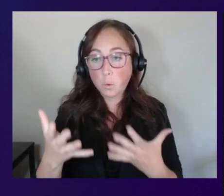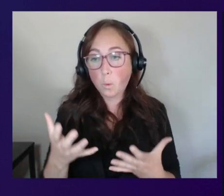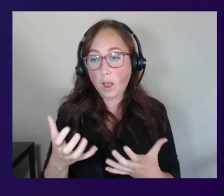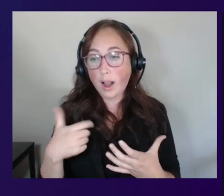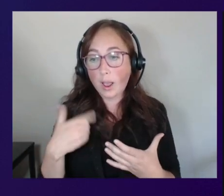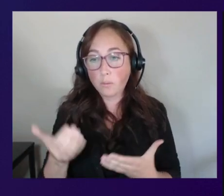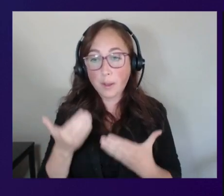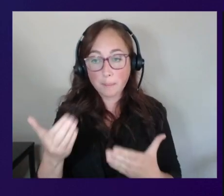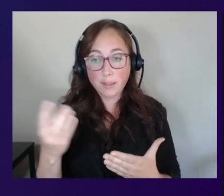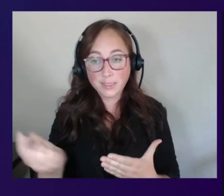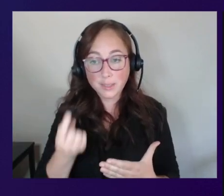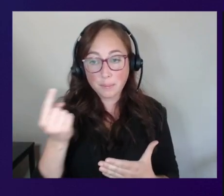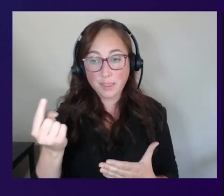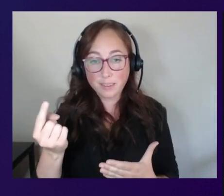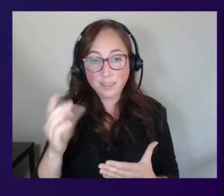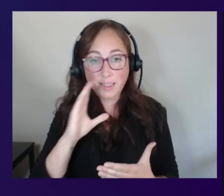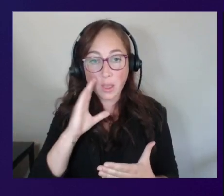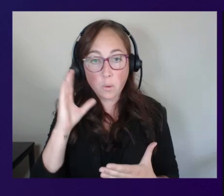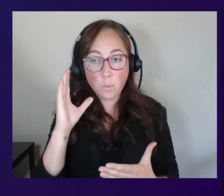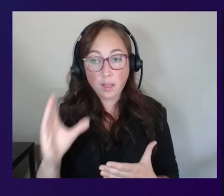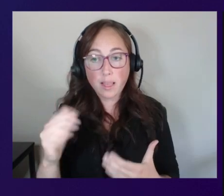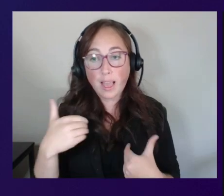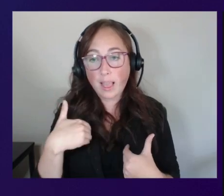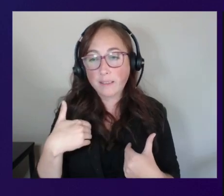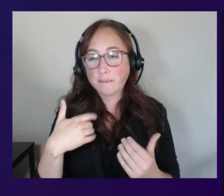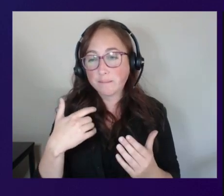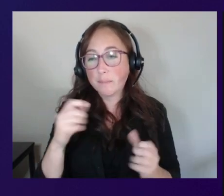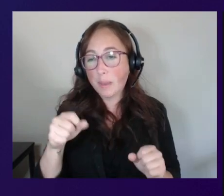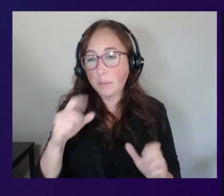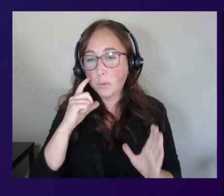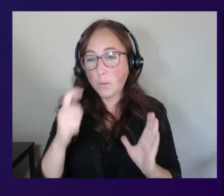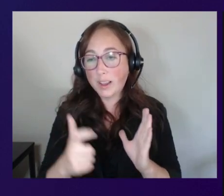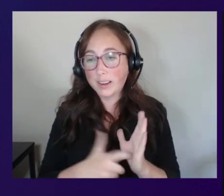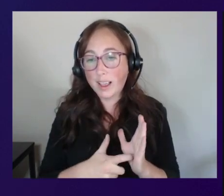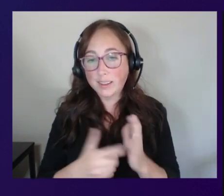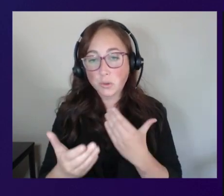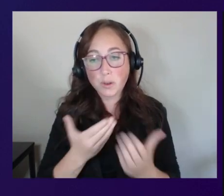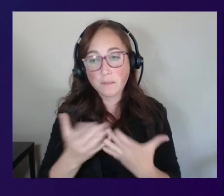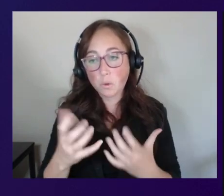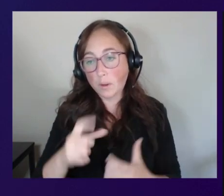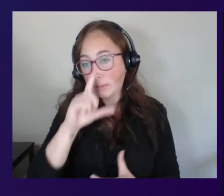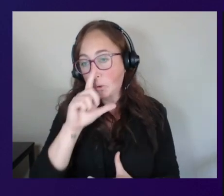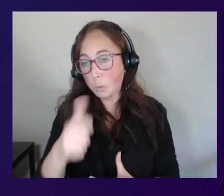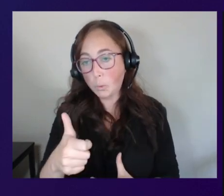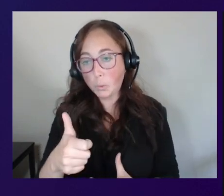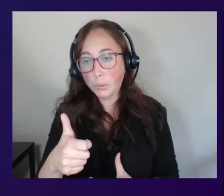that you'll recognize but you can name it whatever you want i've just picked that here